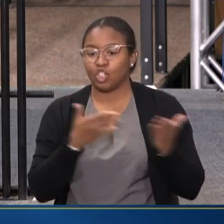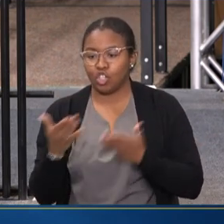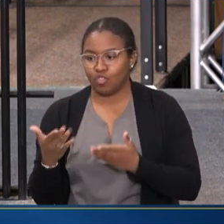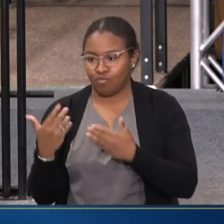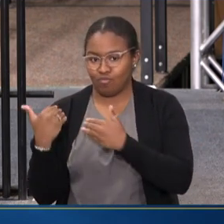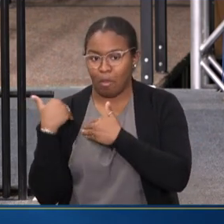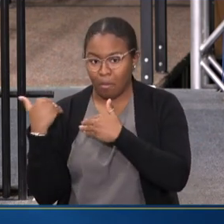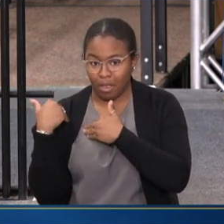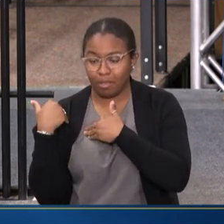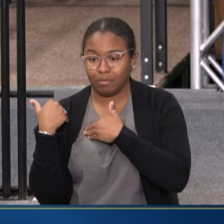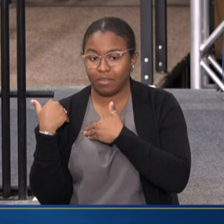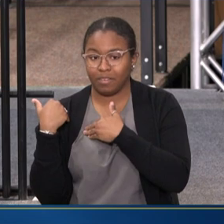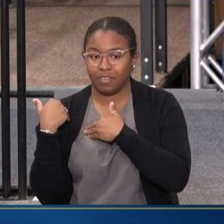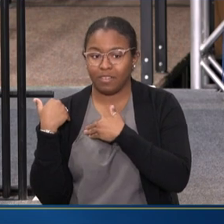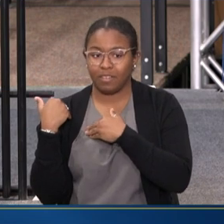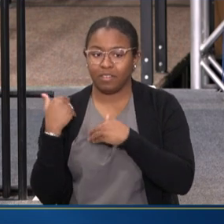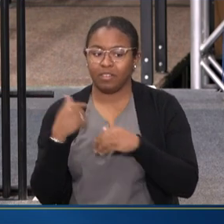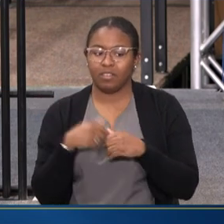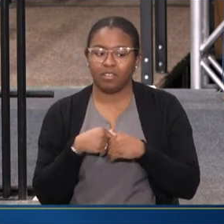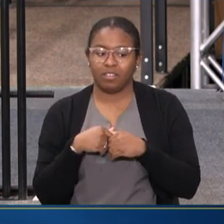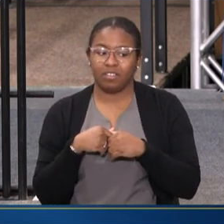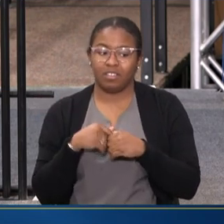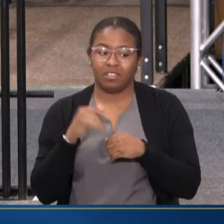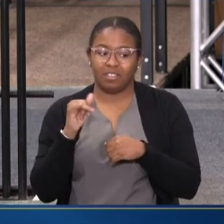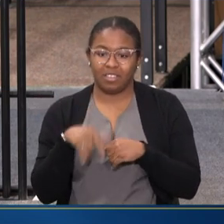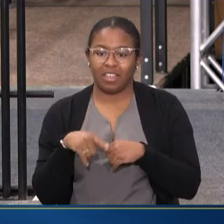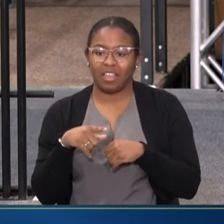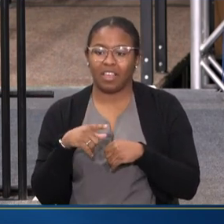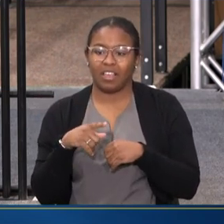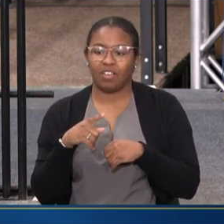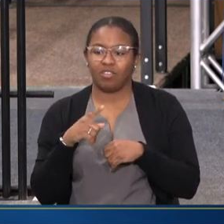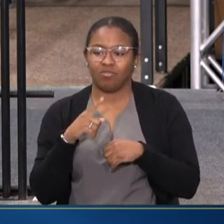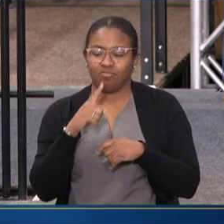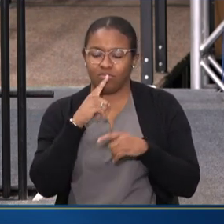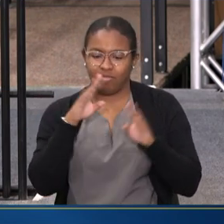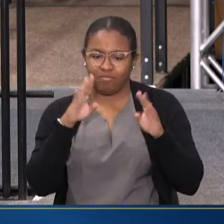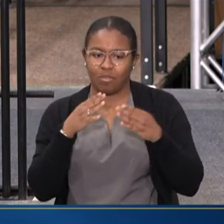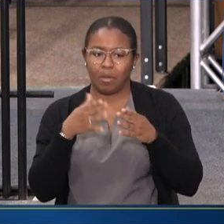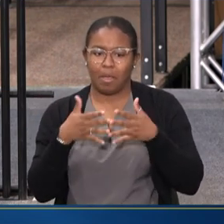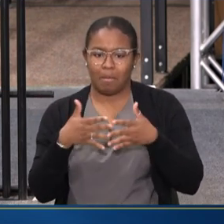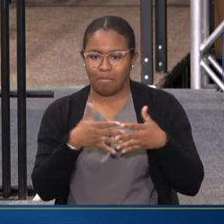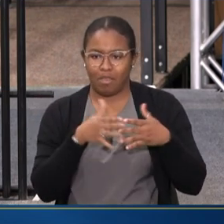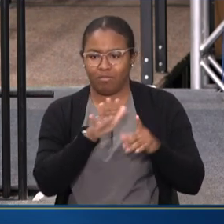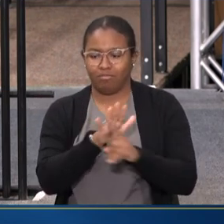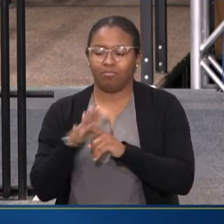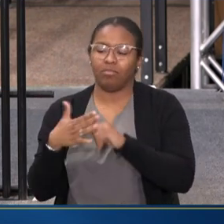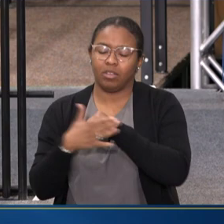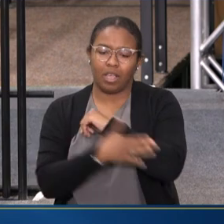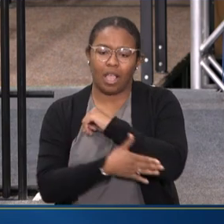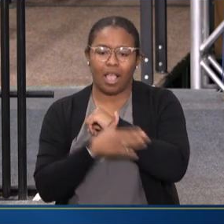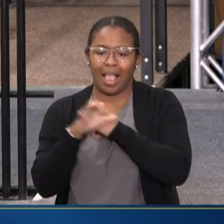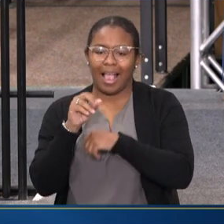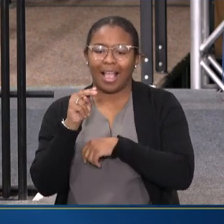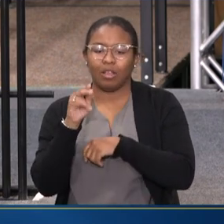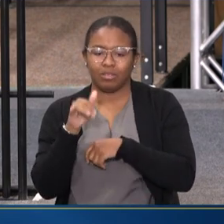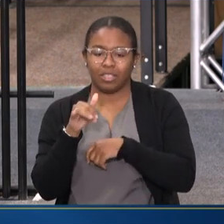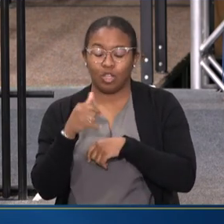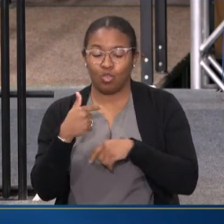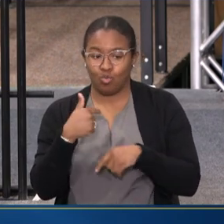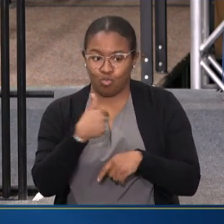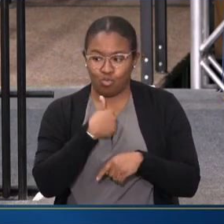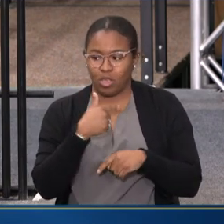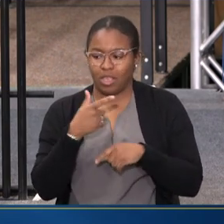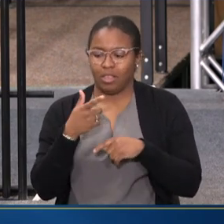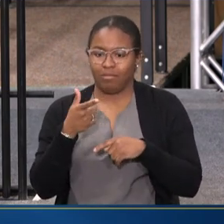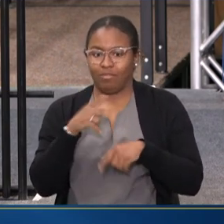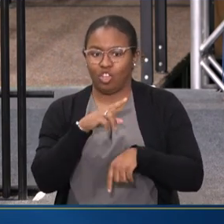are falling increasingly to American counties, America's counties. We serve as the nation's